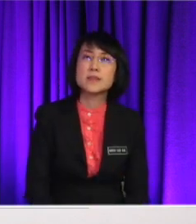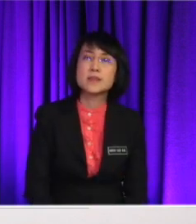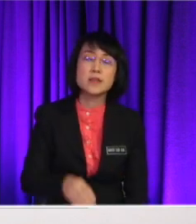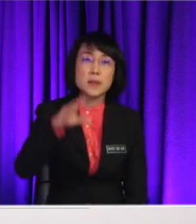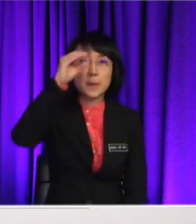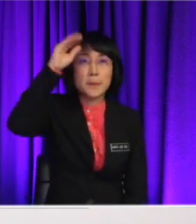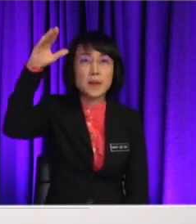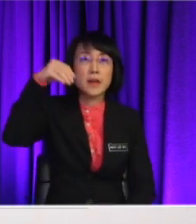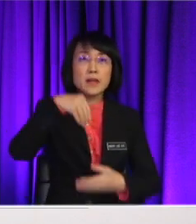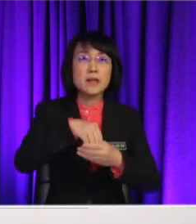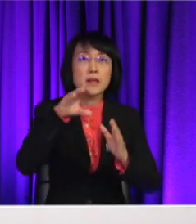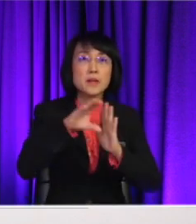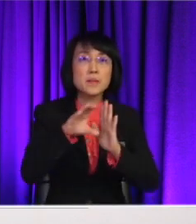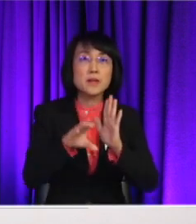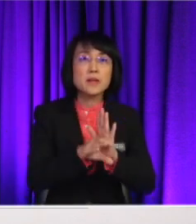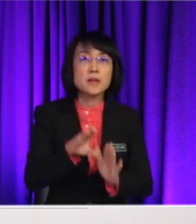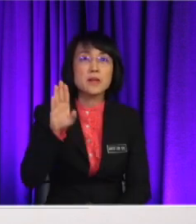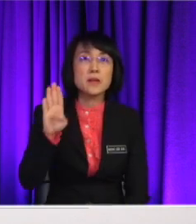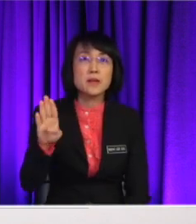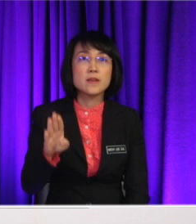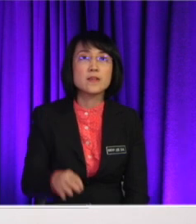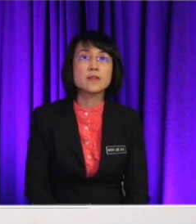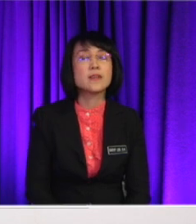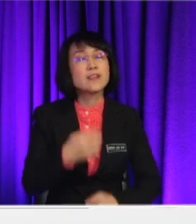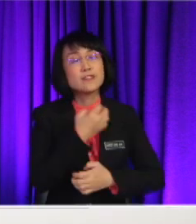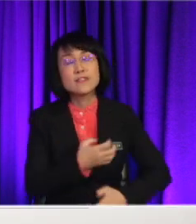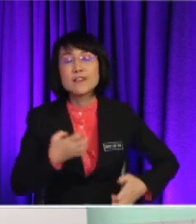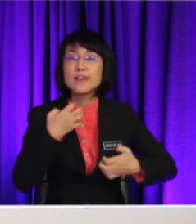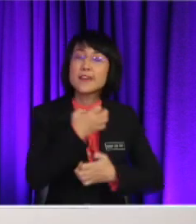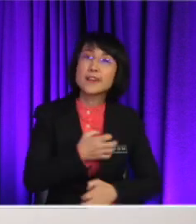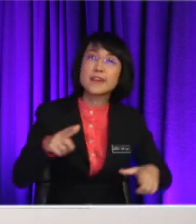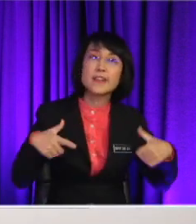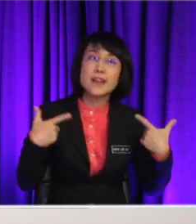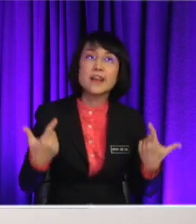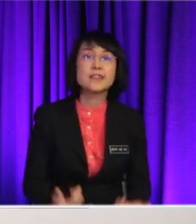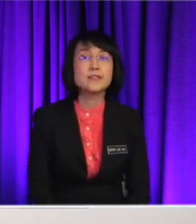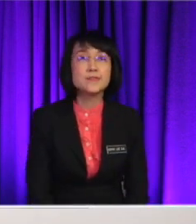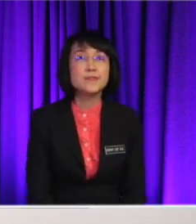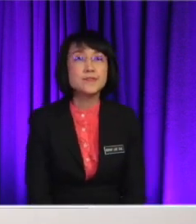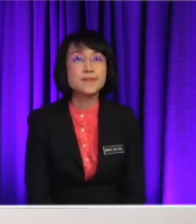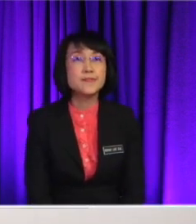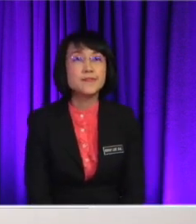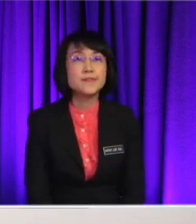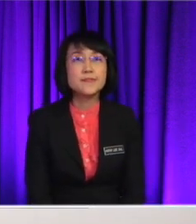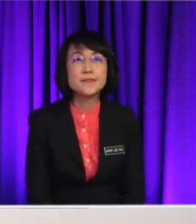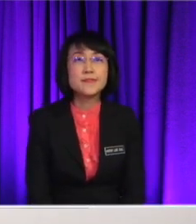picture B looks untroubled He looks like he's enjoying the time of his life What do you think? Of course, from what I